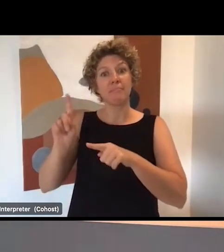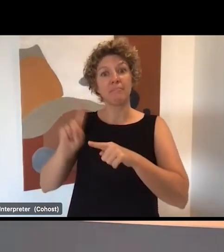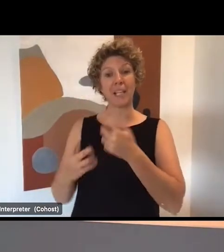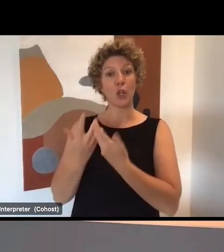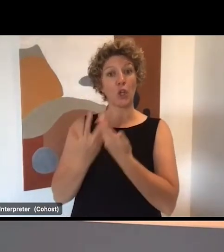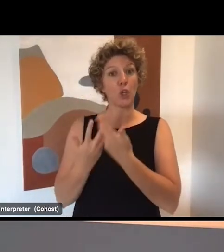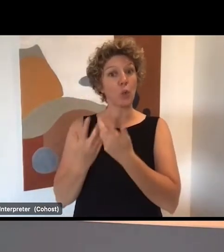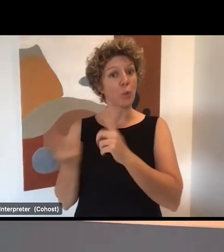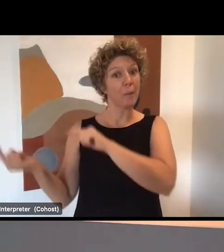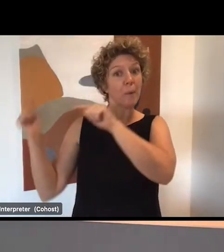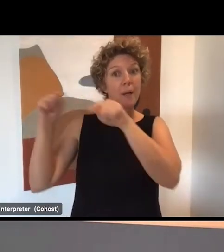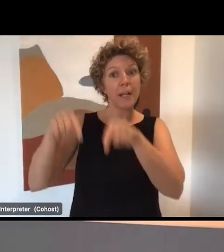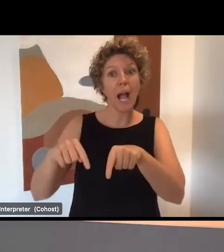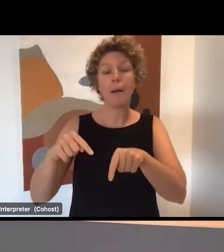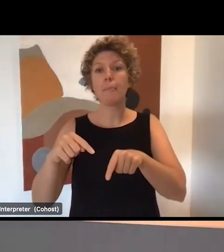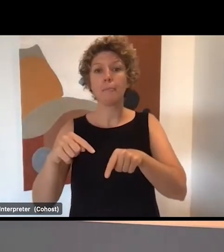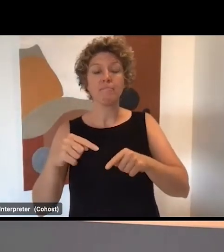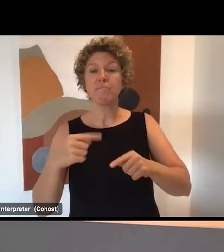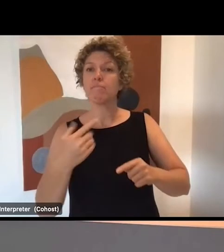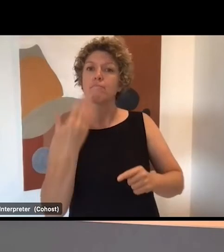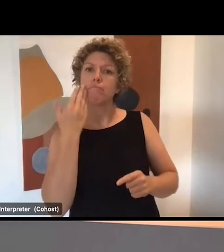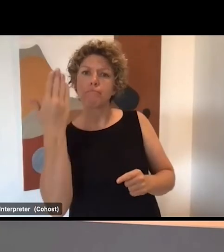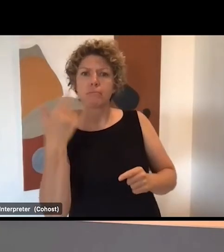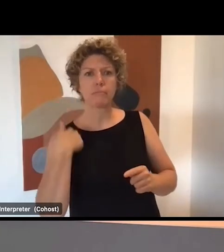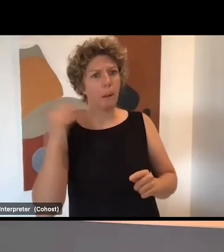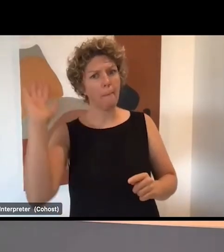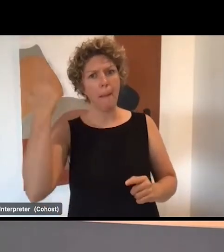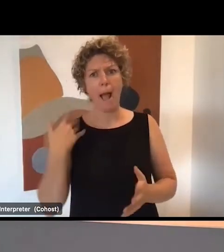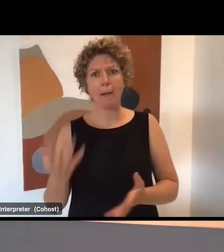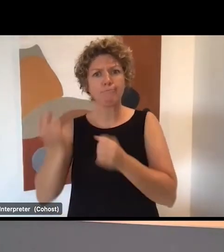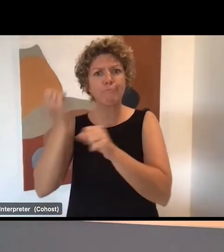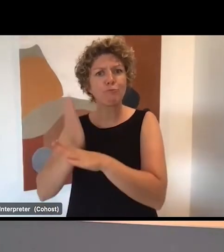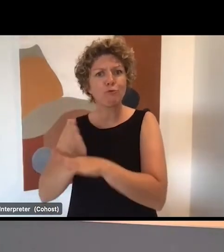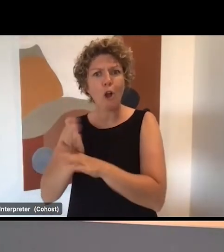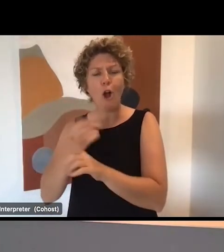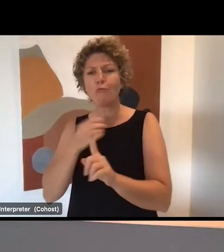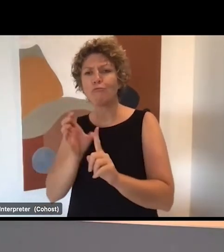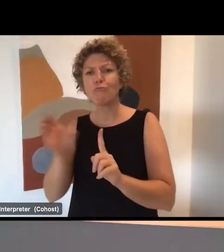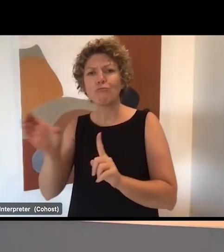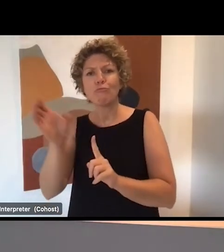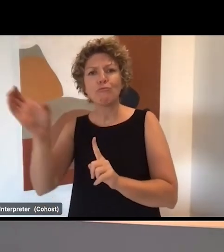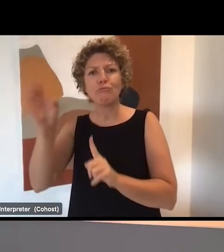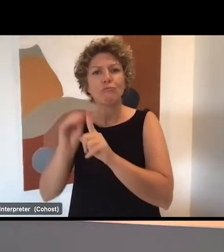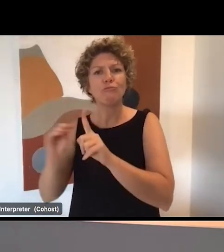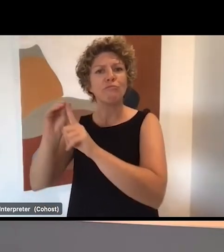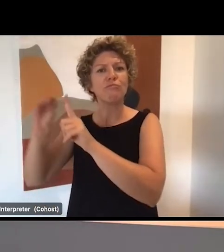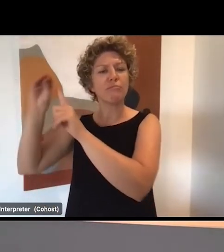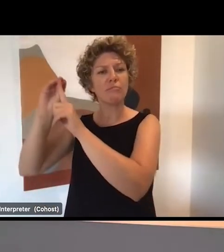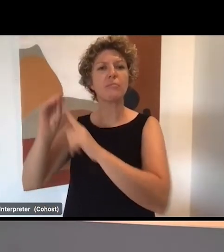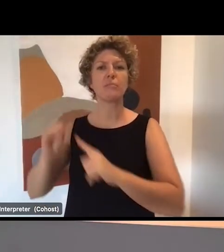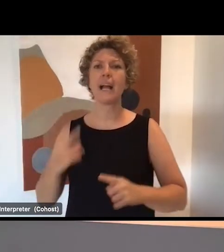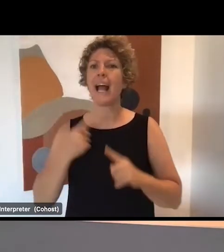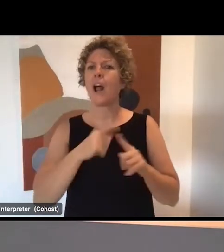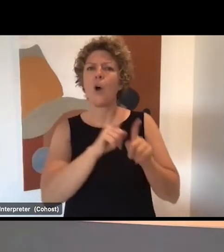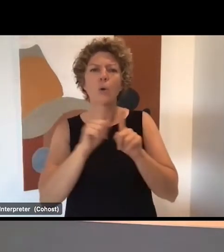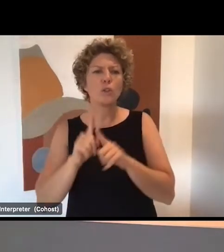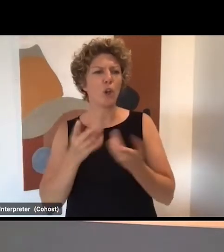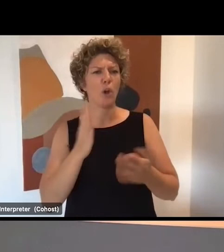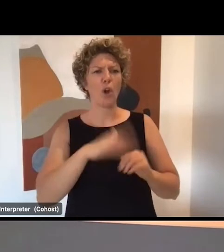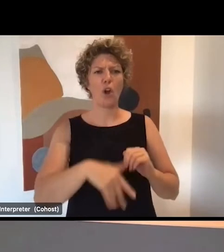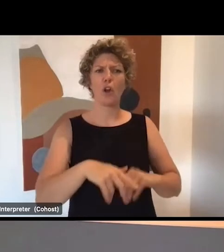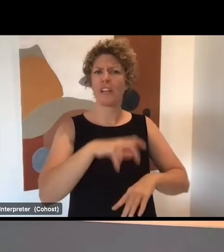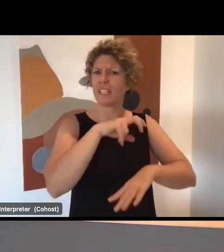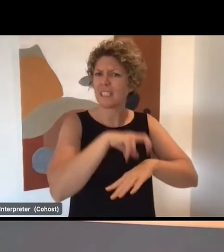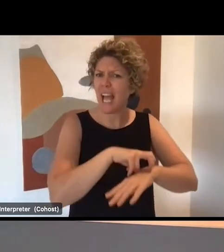and care sector to talk about their career journeys. And we'll also have information and details on fee free TAFE announcements